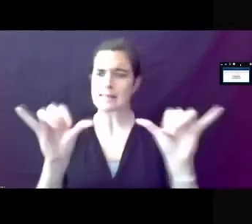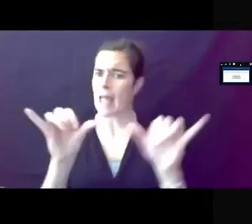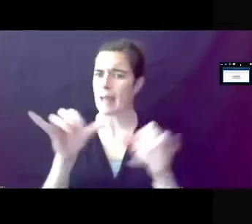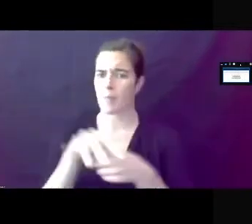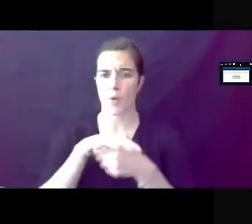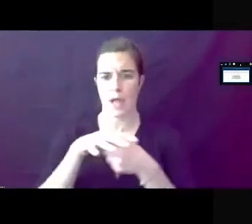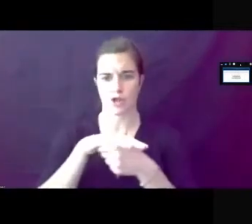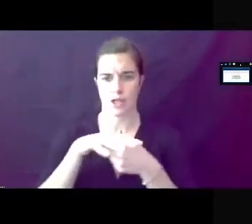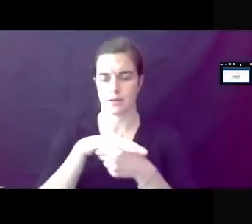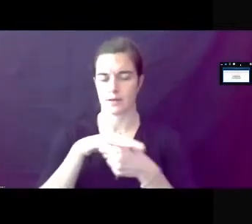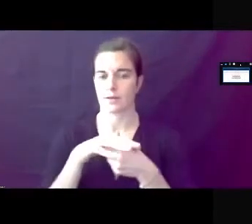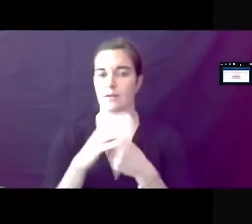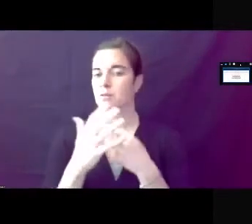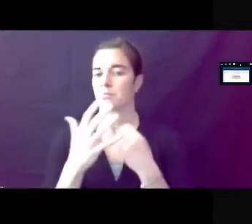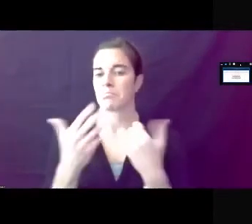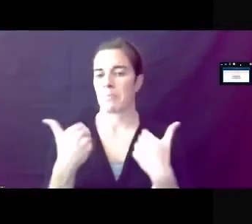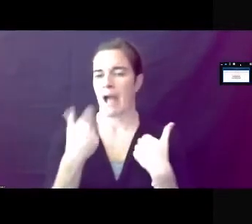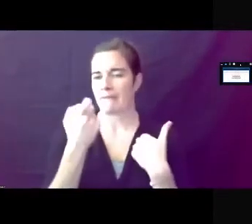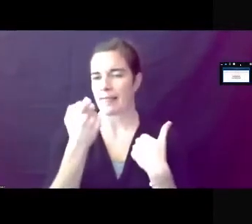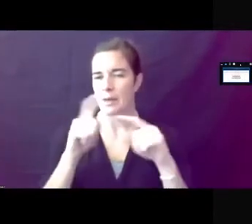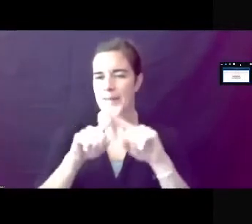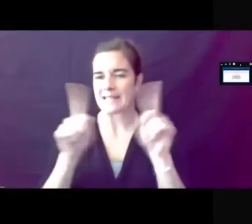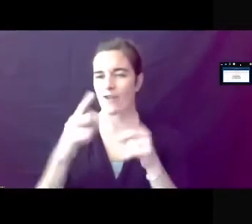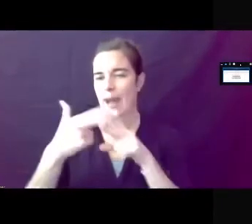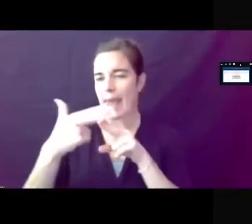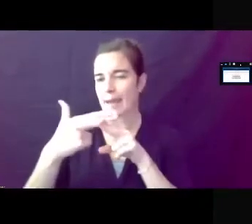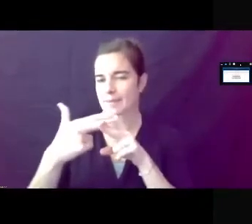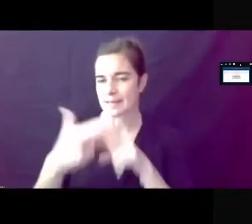They just have slightly different names.